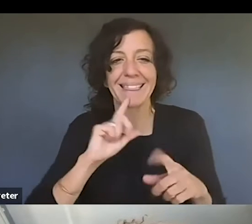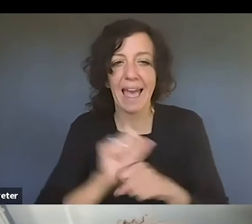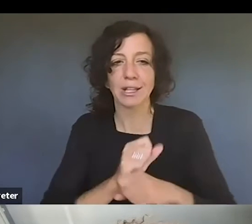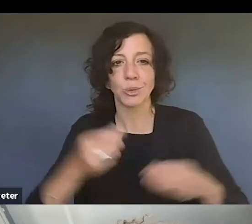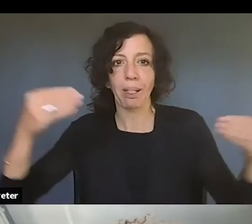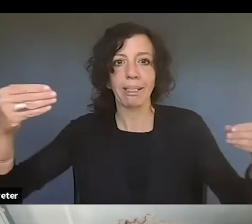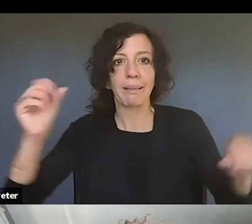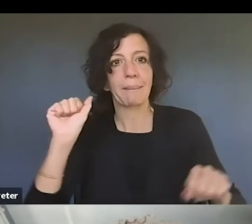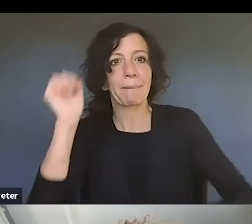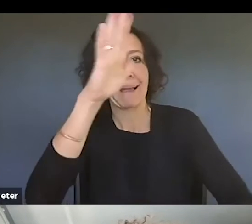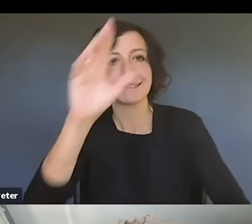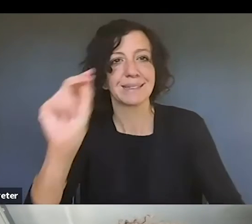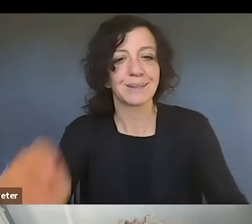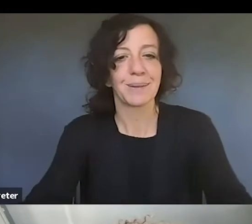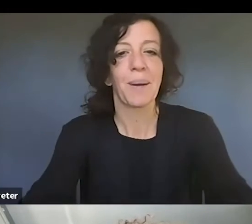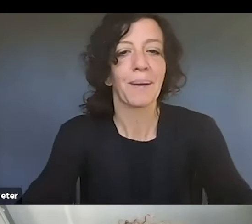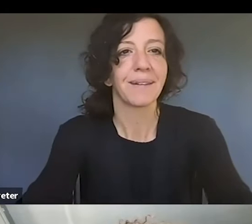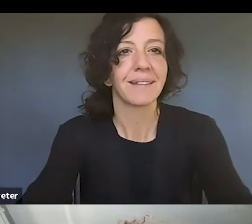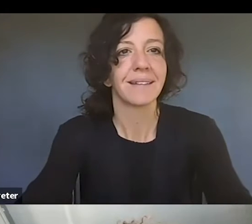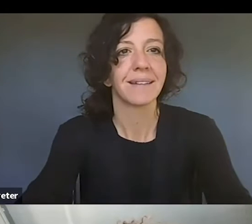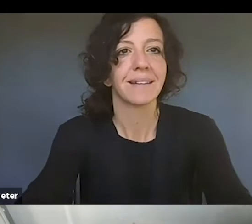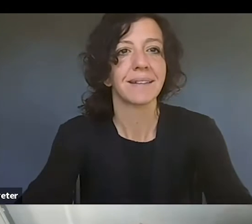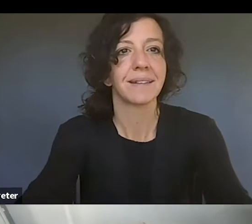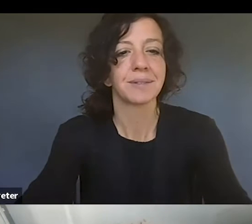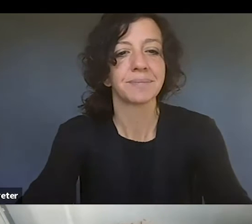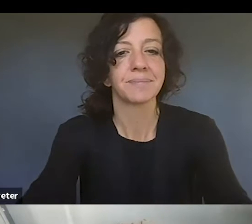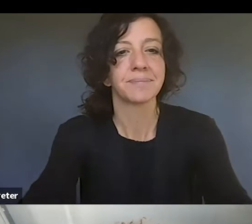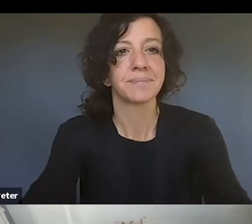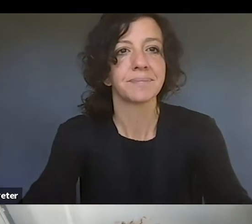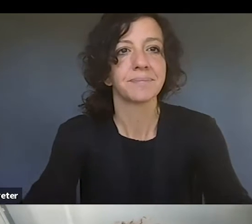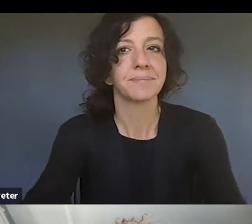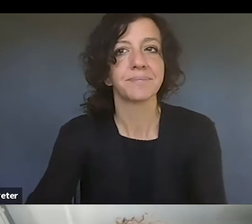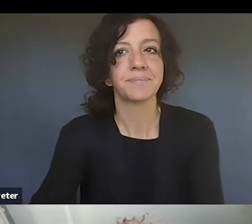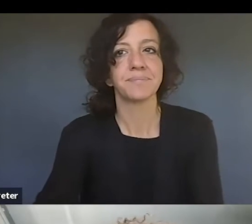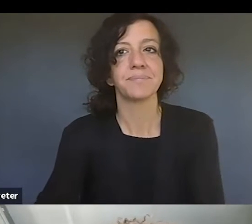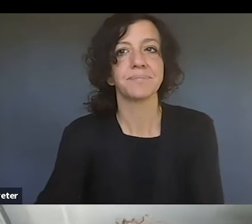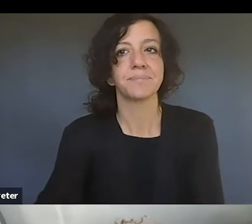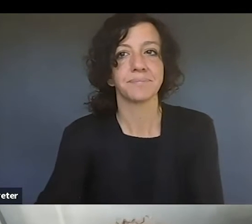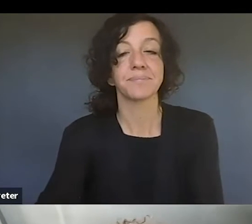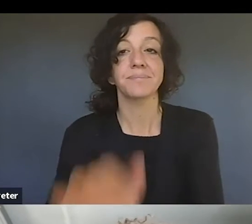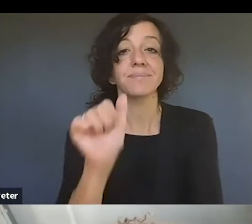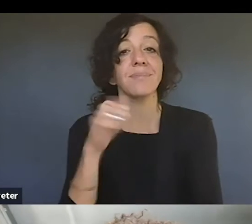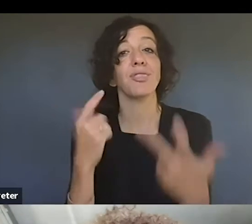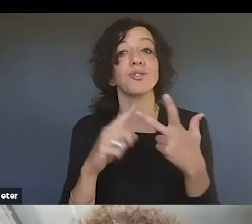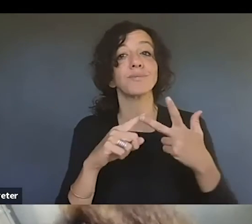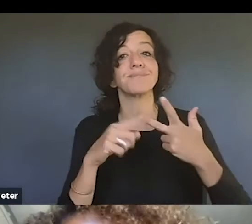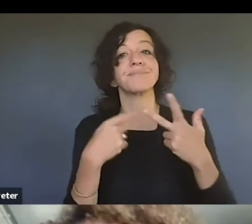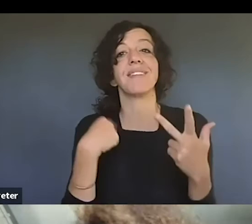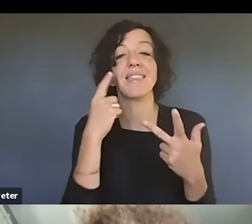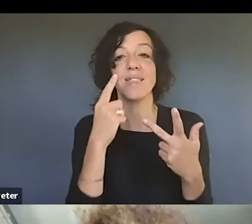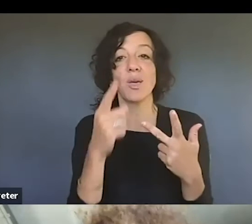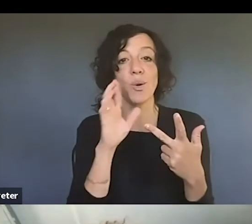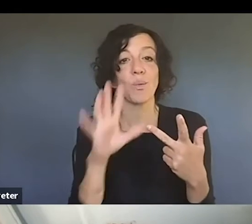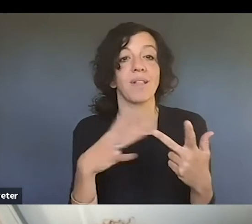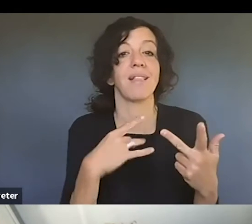Um, the third thing, and one thing that you really will love to hear, I think is that